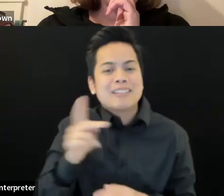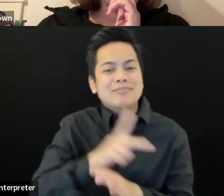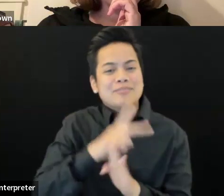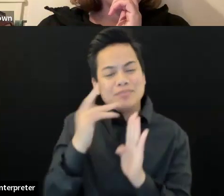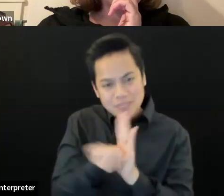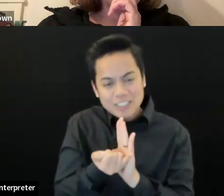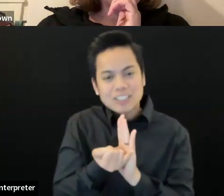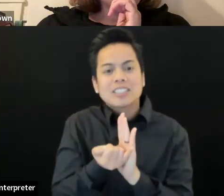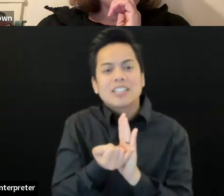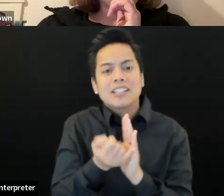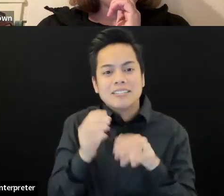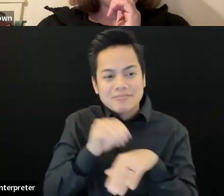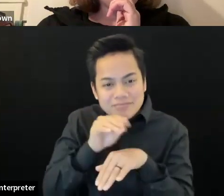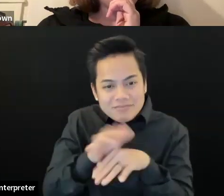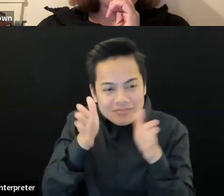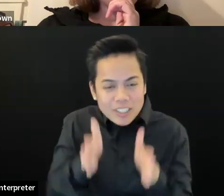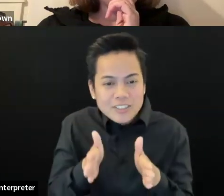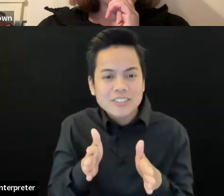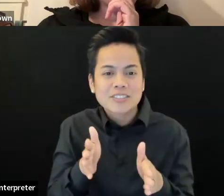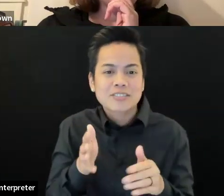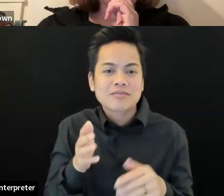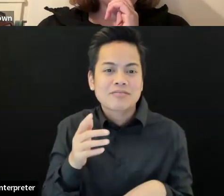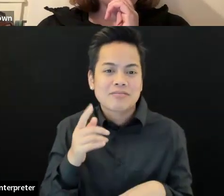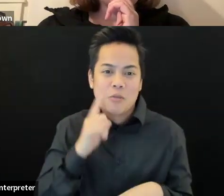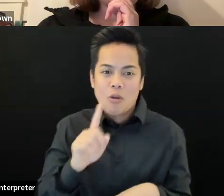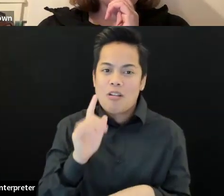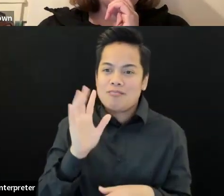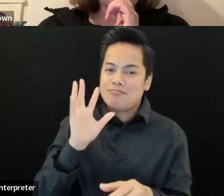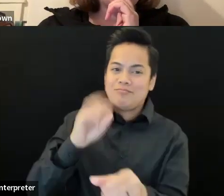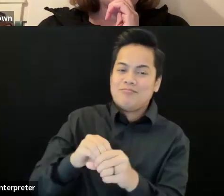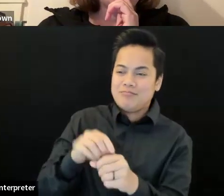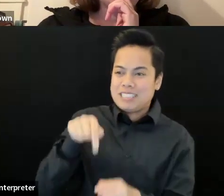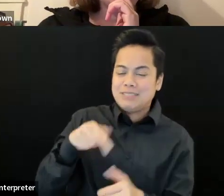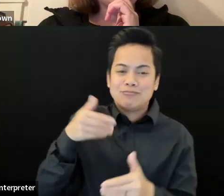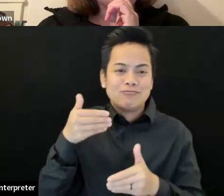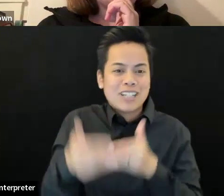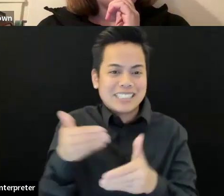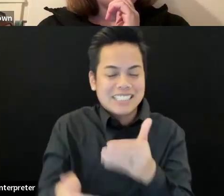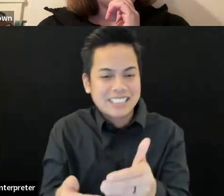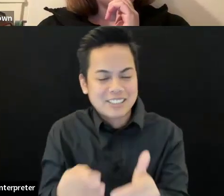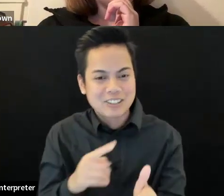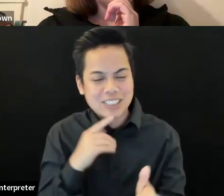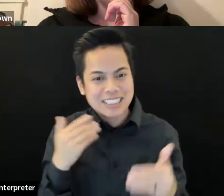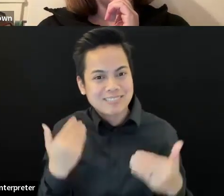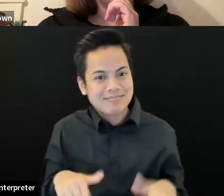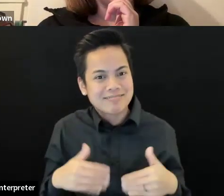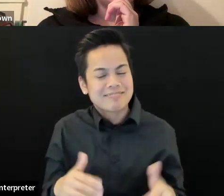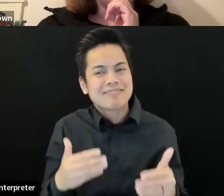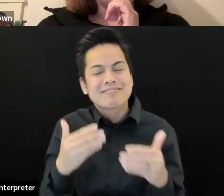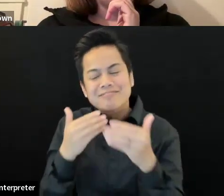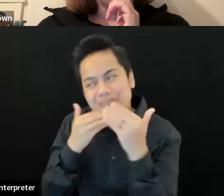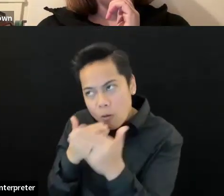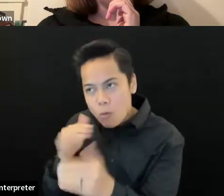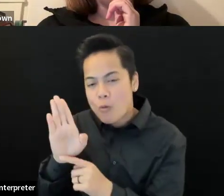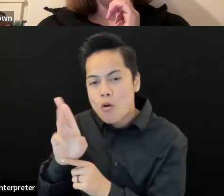Um, I, we don't have any more questions in the chat. Jennifer Walsh says,